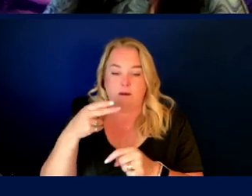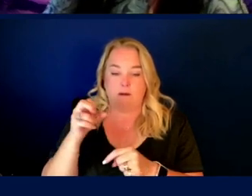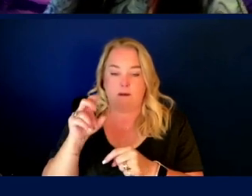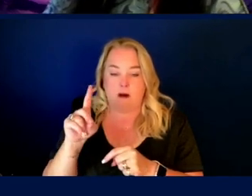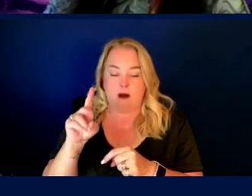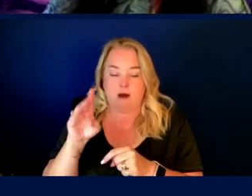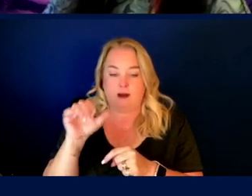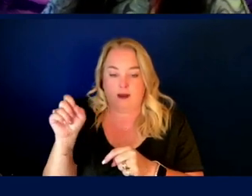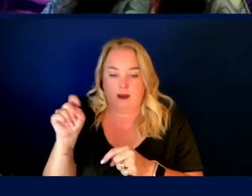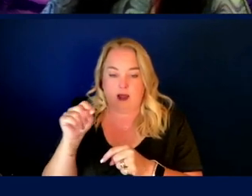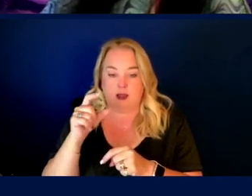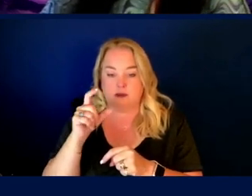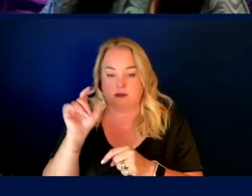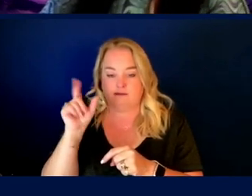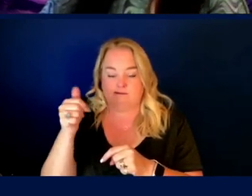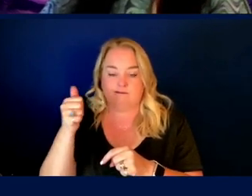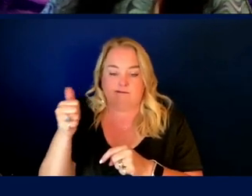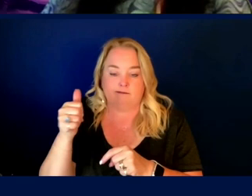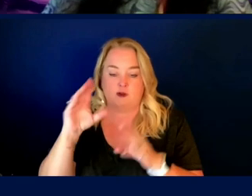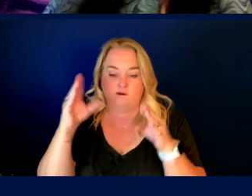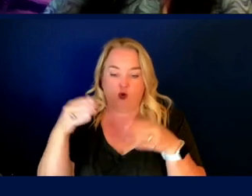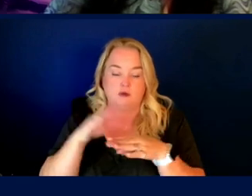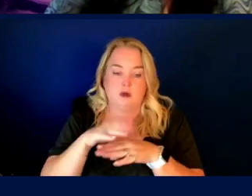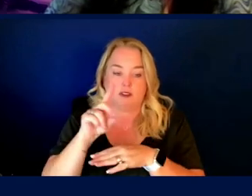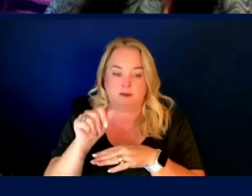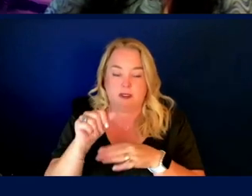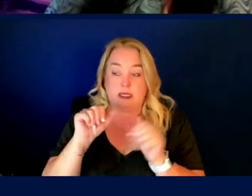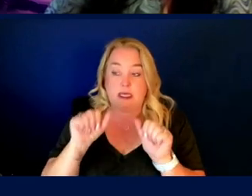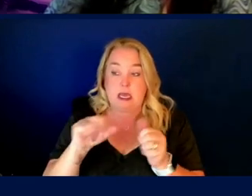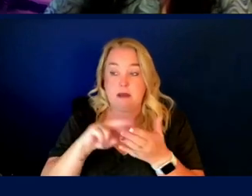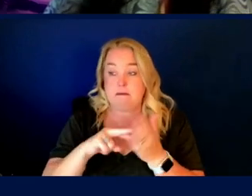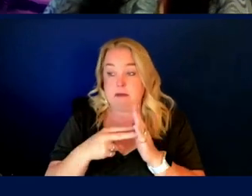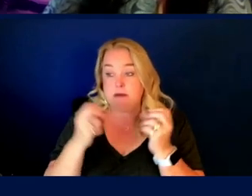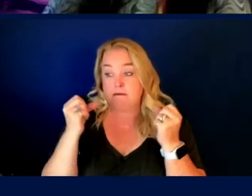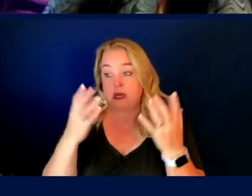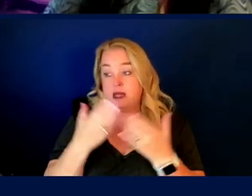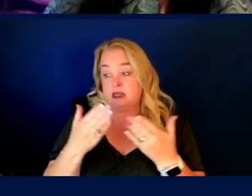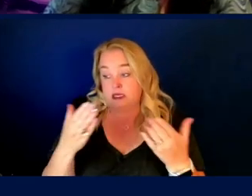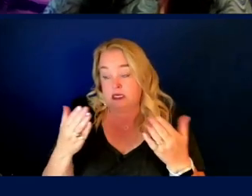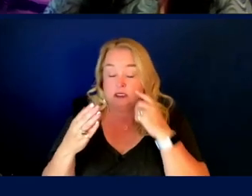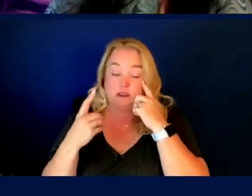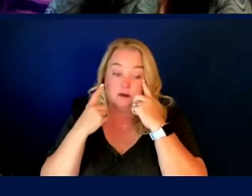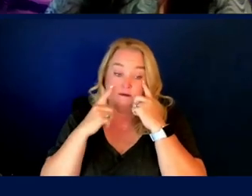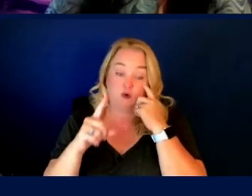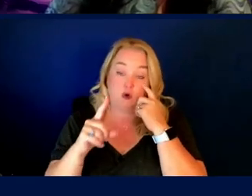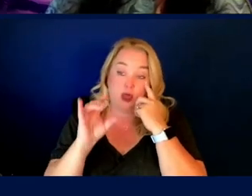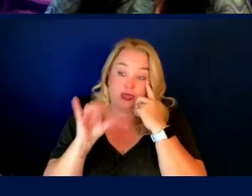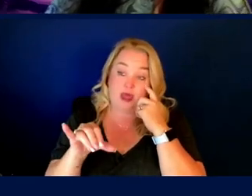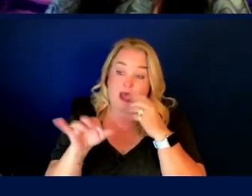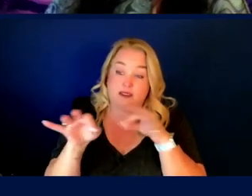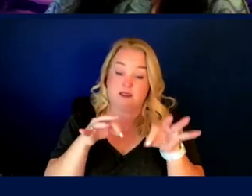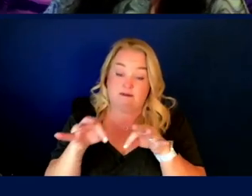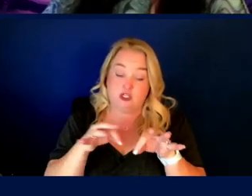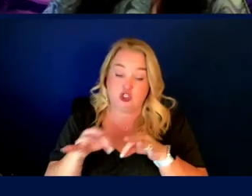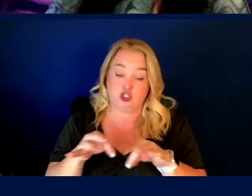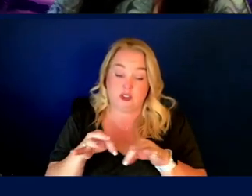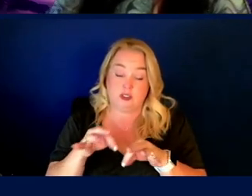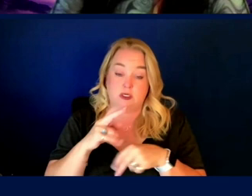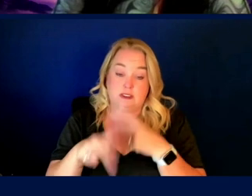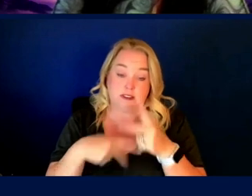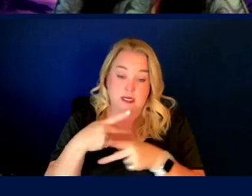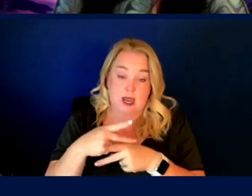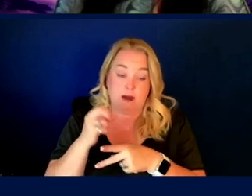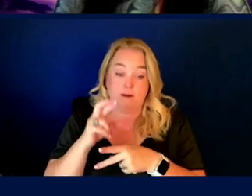disability, uh, can mean a lot of things. And, uh, you know, as a sort of consistent definition, uh, you know, a type or